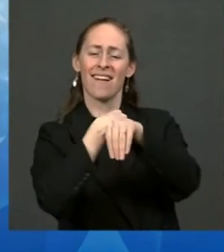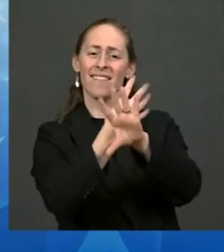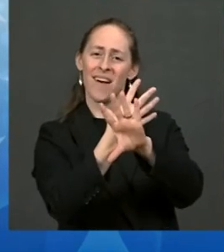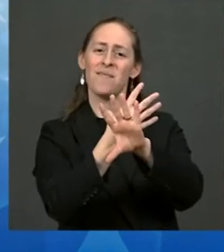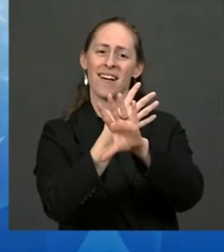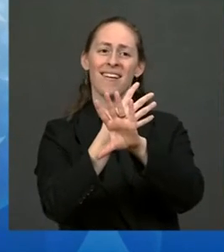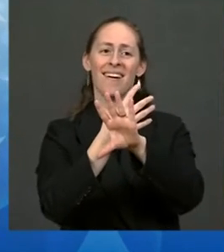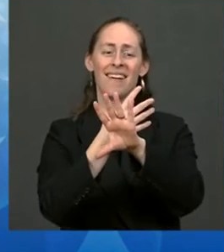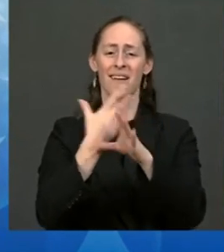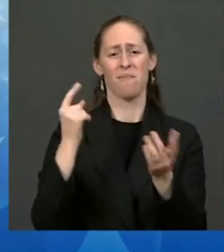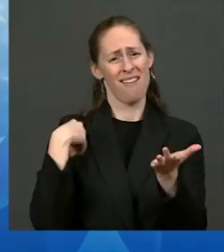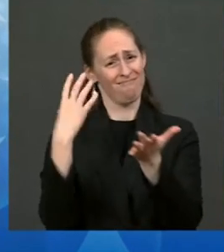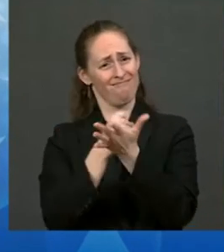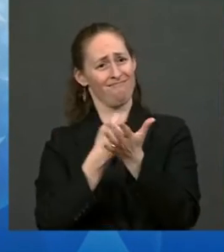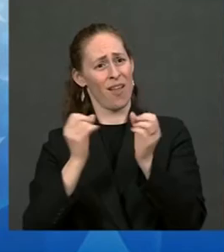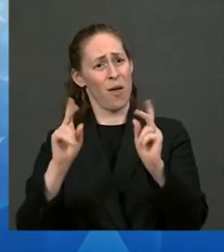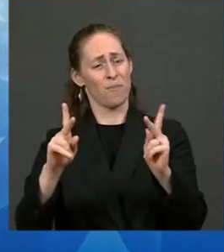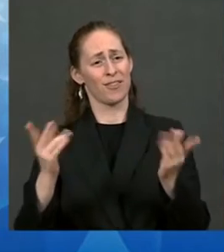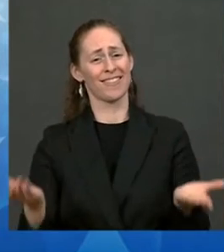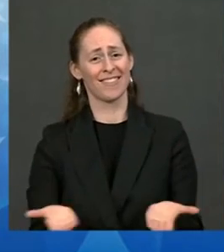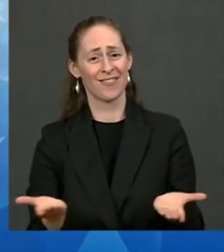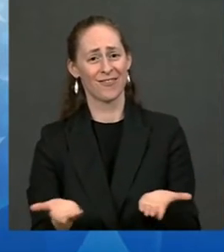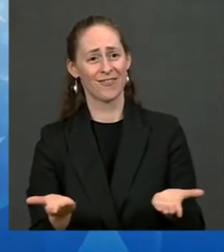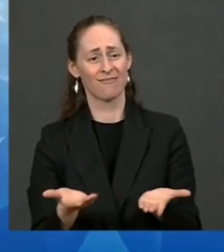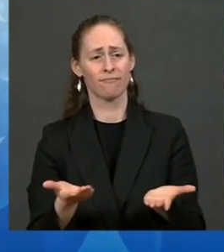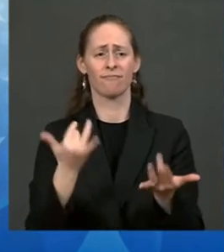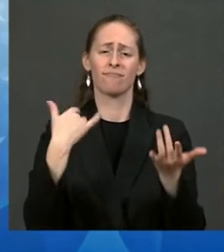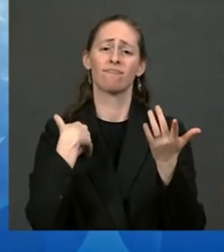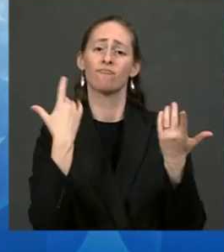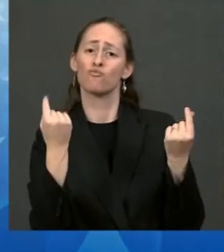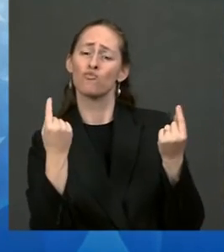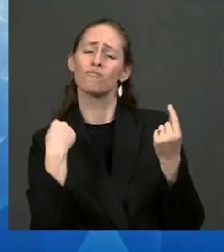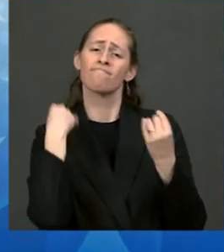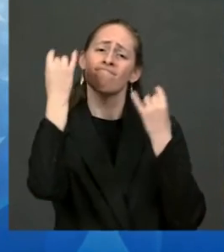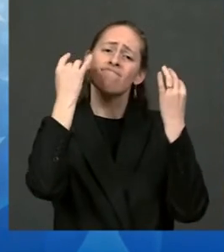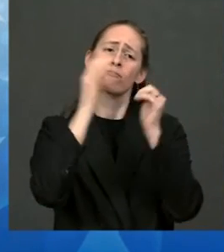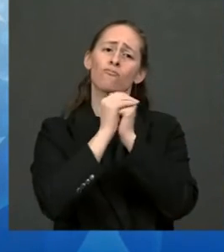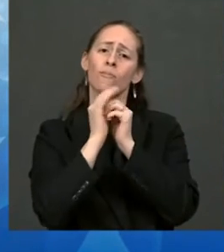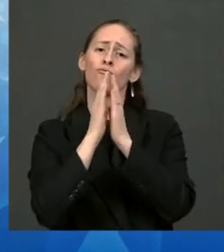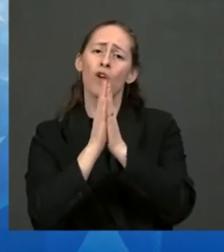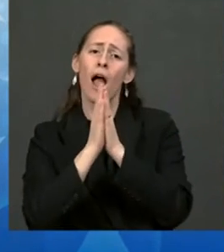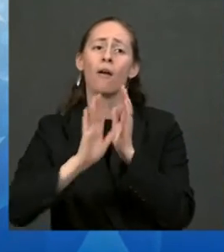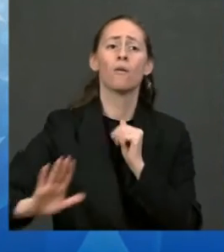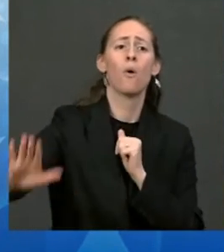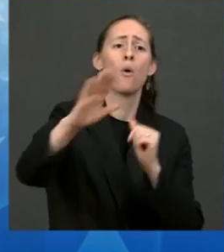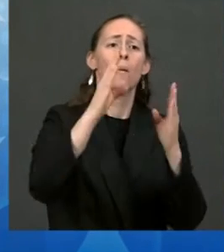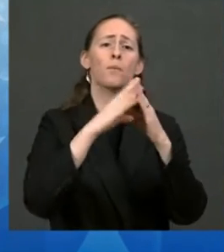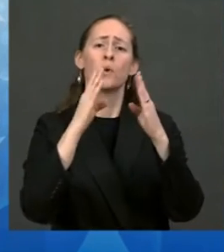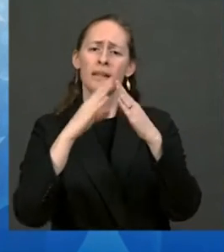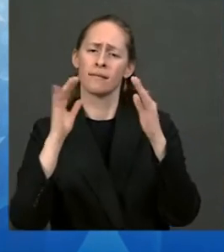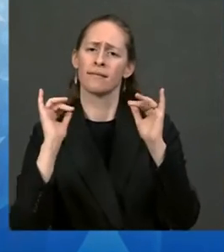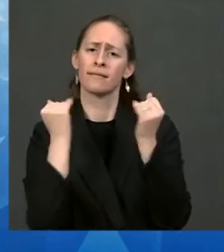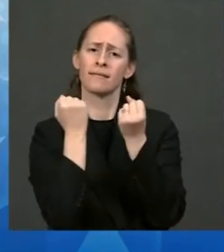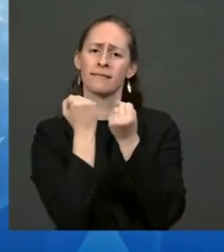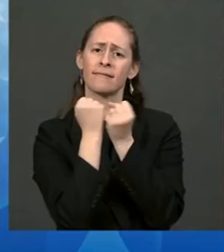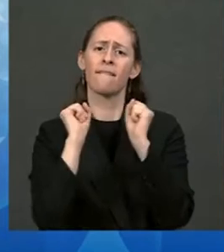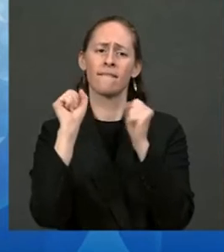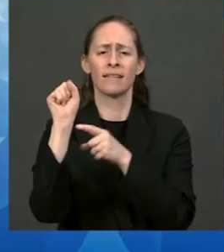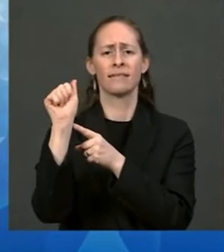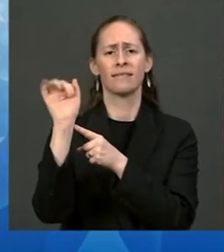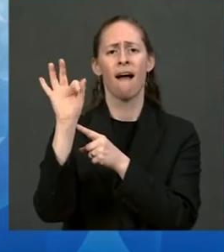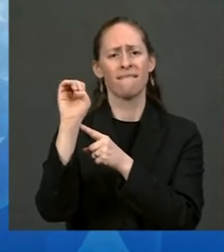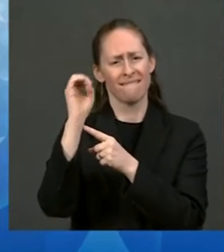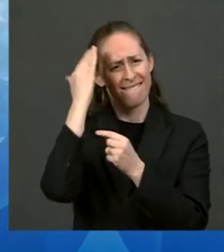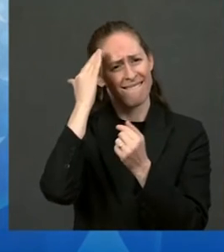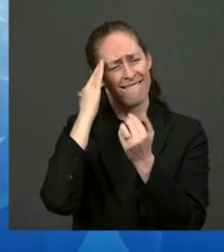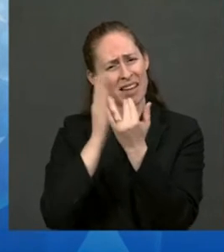pray that you and your communities are safe as we continue to weather this pandemic. The White House sits on the ancestral